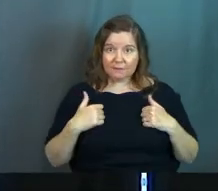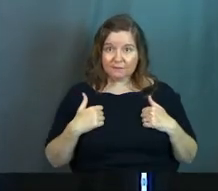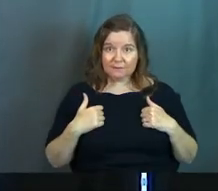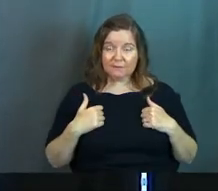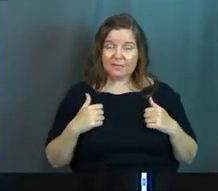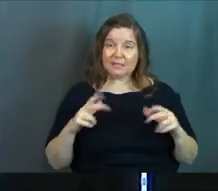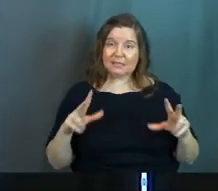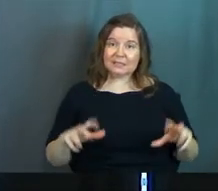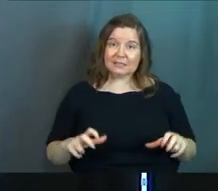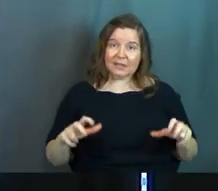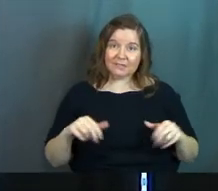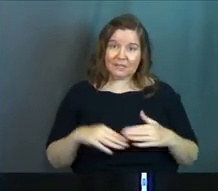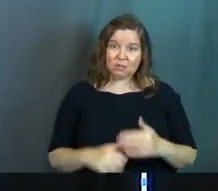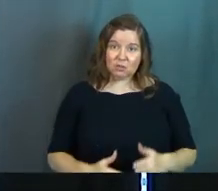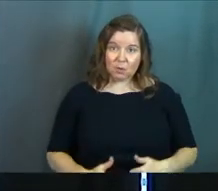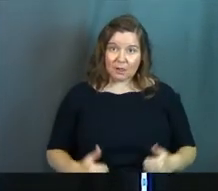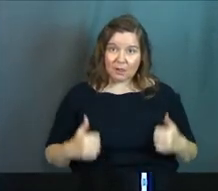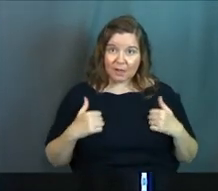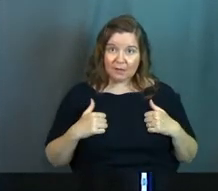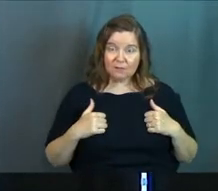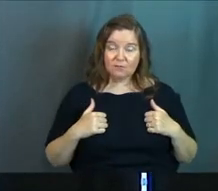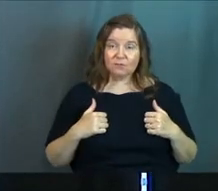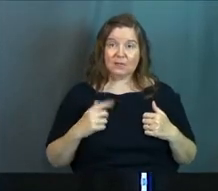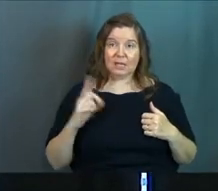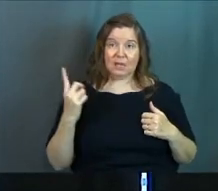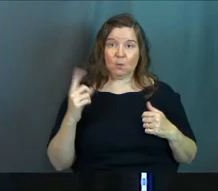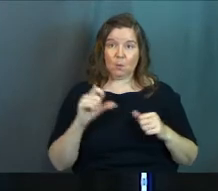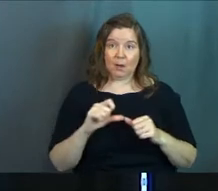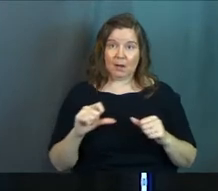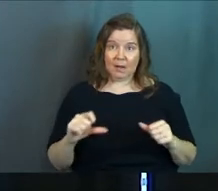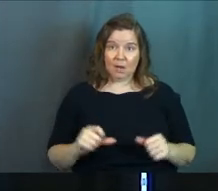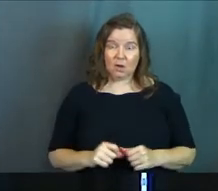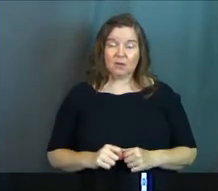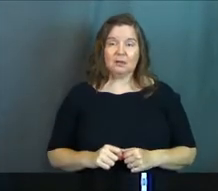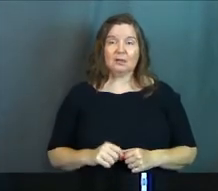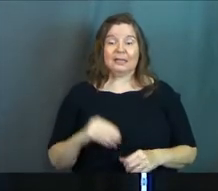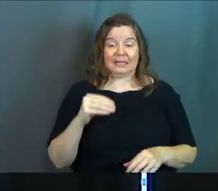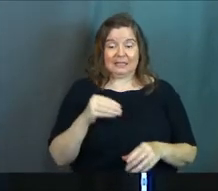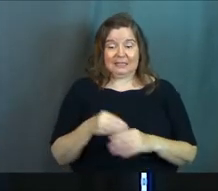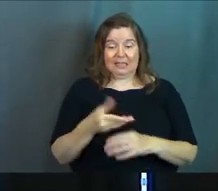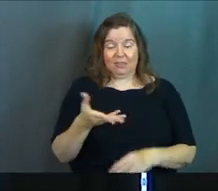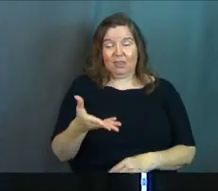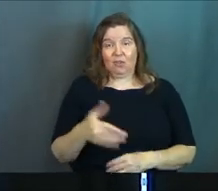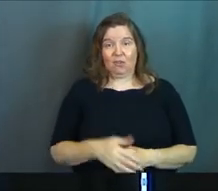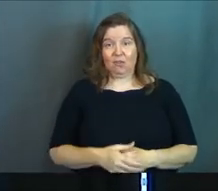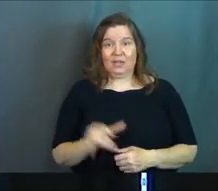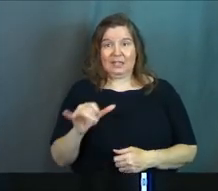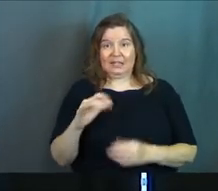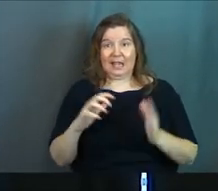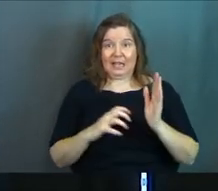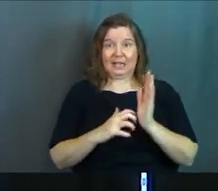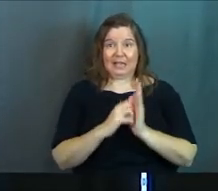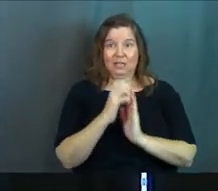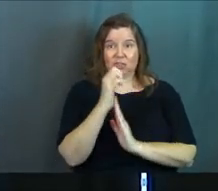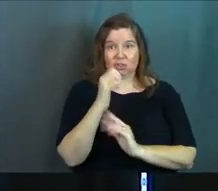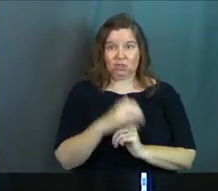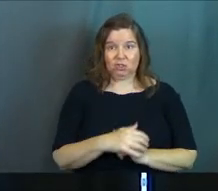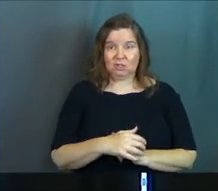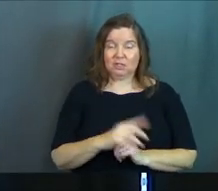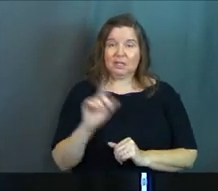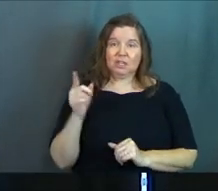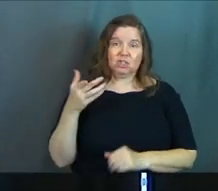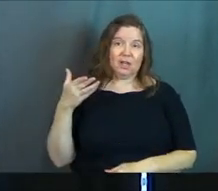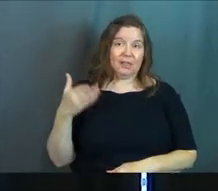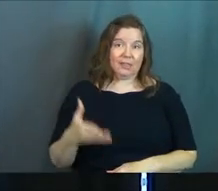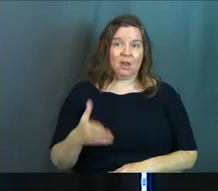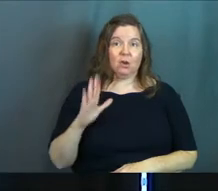selfishness into your life in just one area, it's in there. It's like a cancer. It's